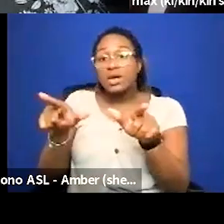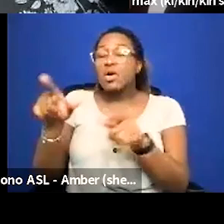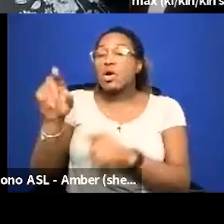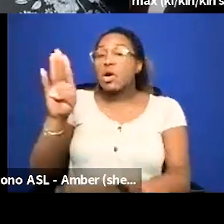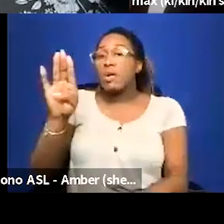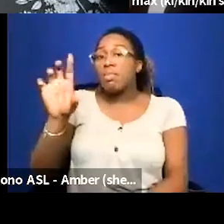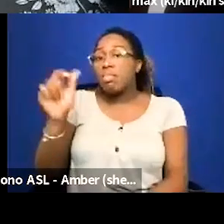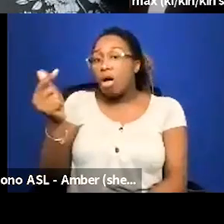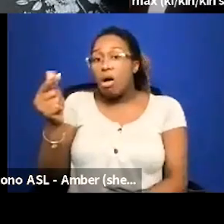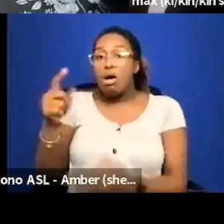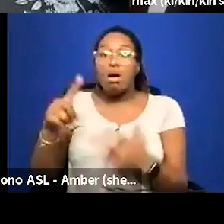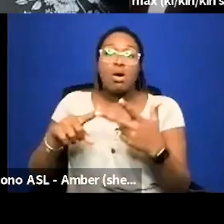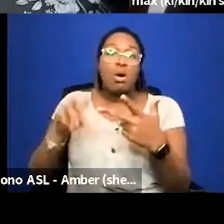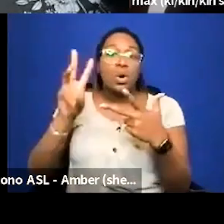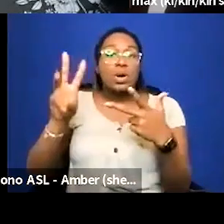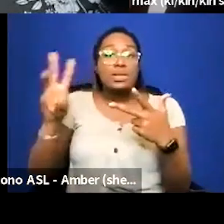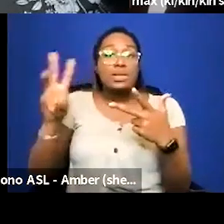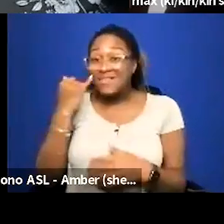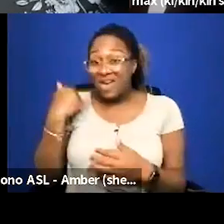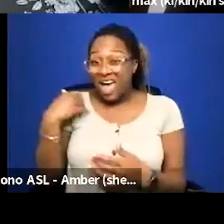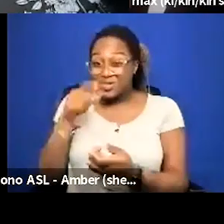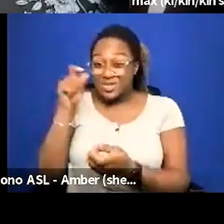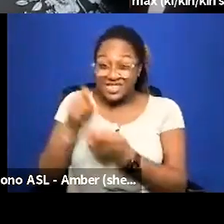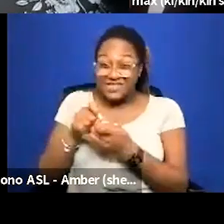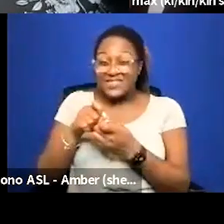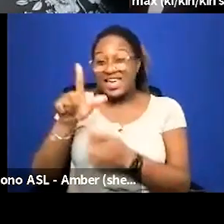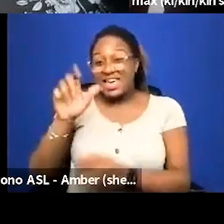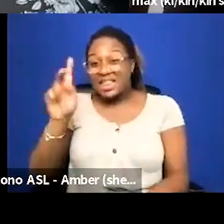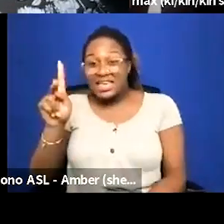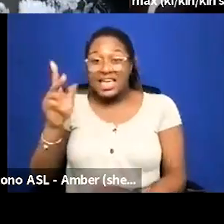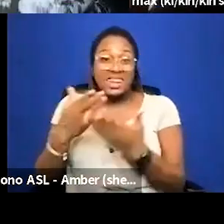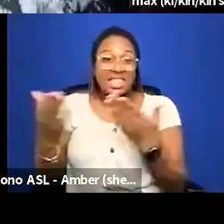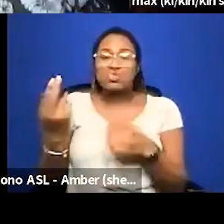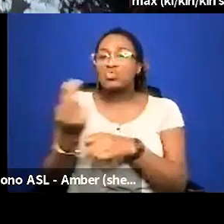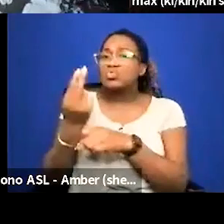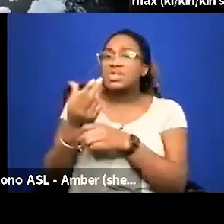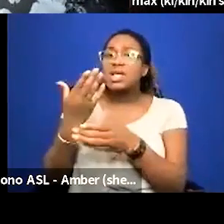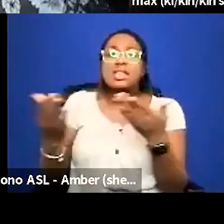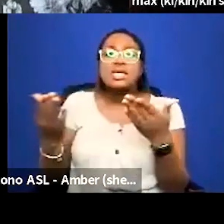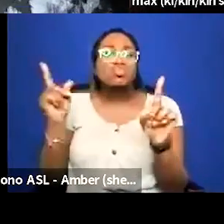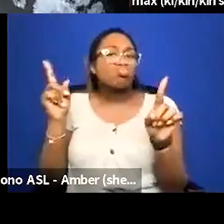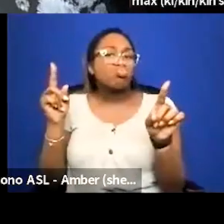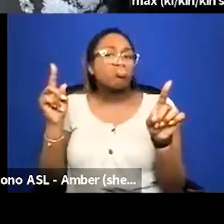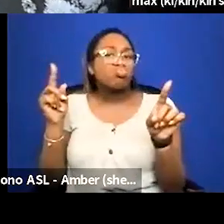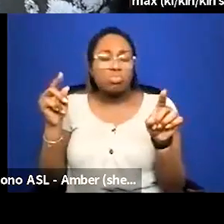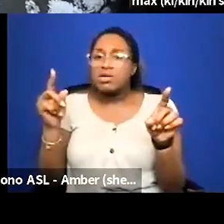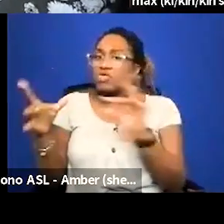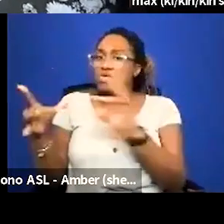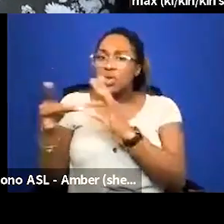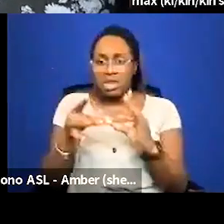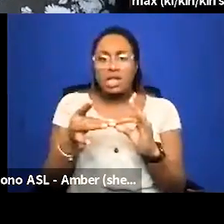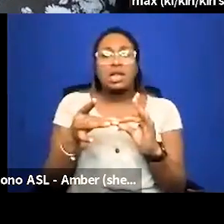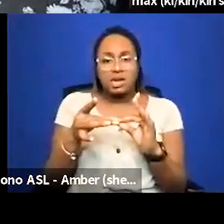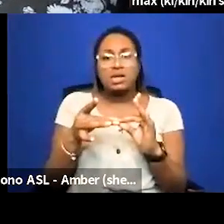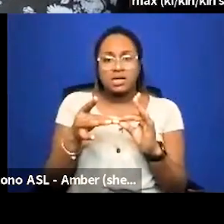you have specific links you know things that you um things that you use things that you attend things like that that are related to um